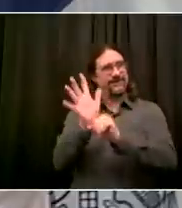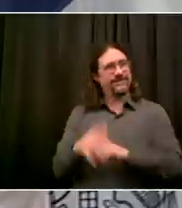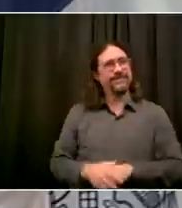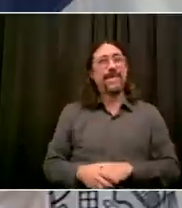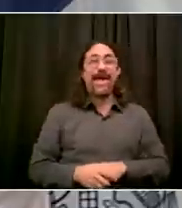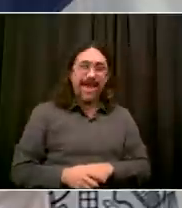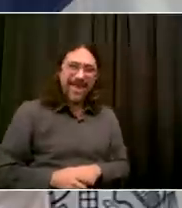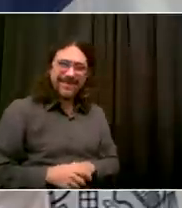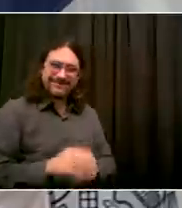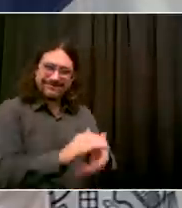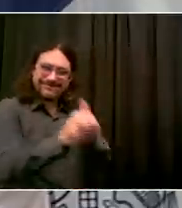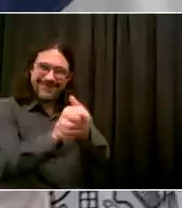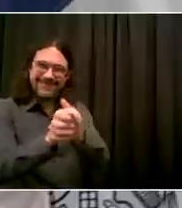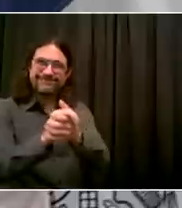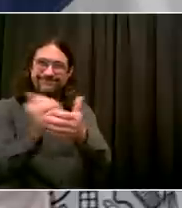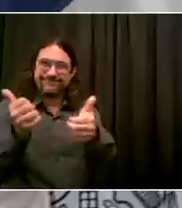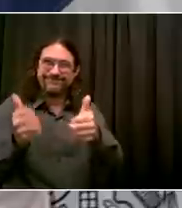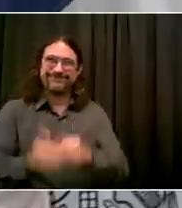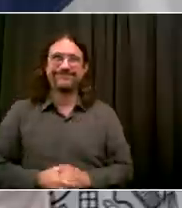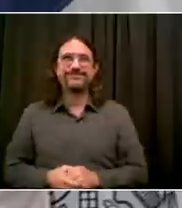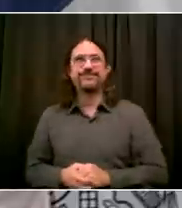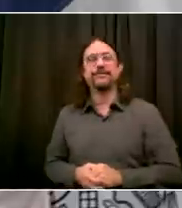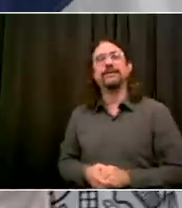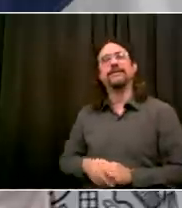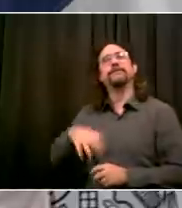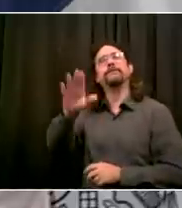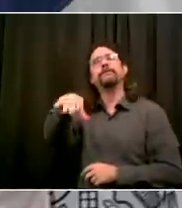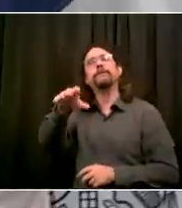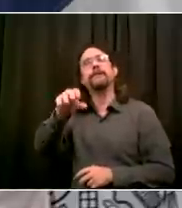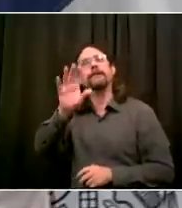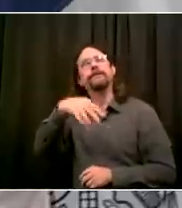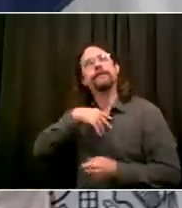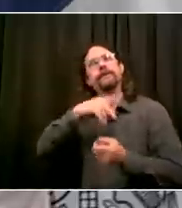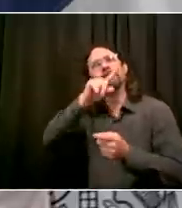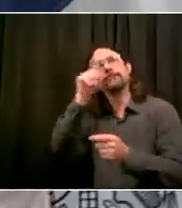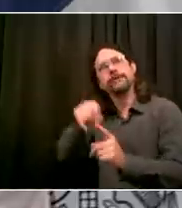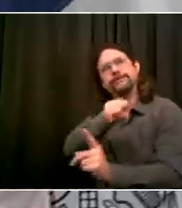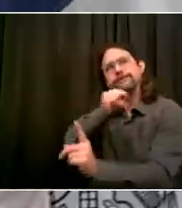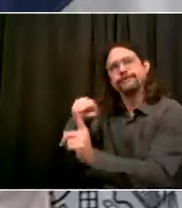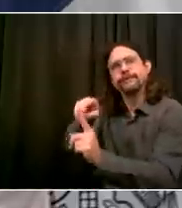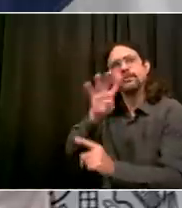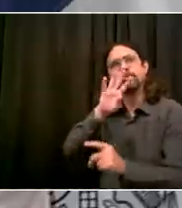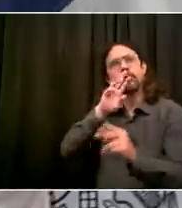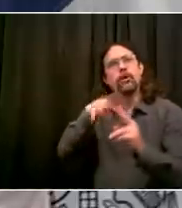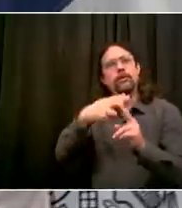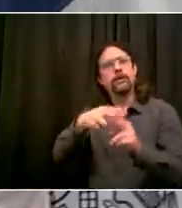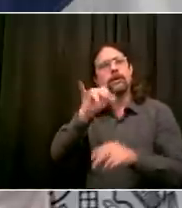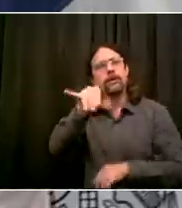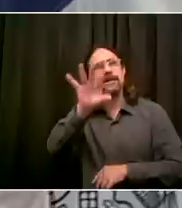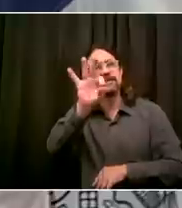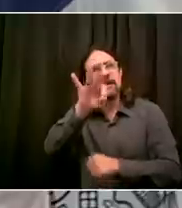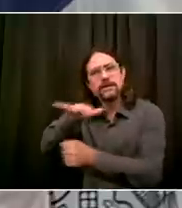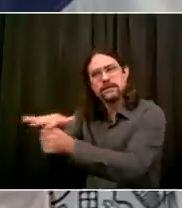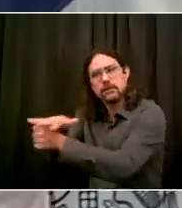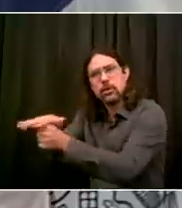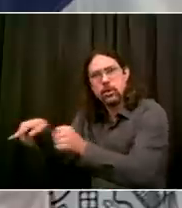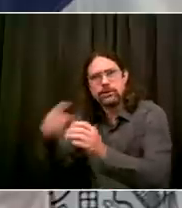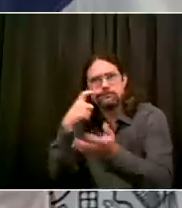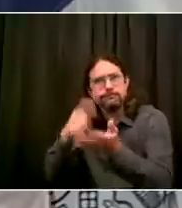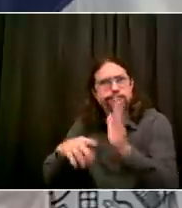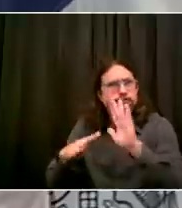information and combating disinformation. But you didn't elaborate on that. So I'm wondering if you or the doctors can elaborate on what sort of disinformation